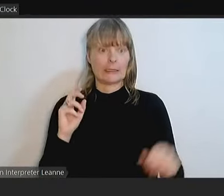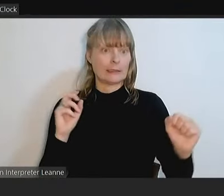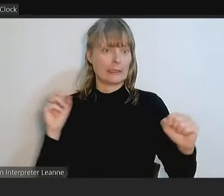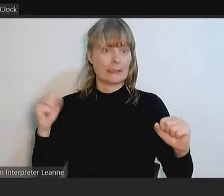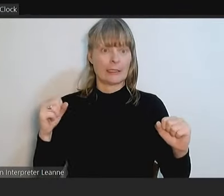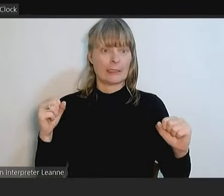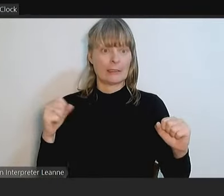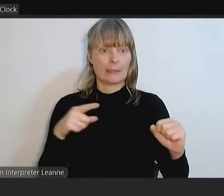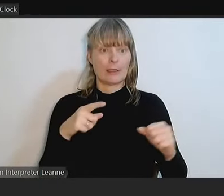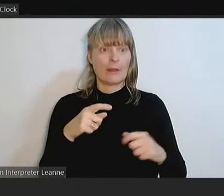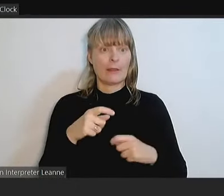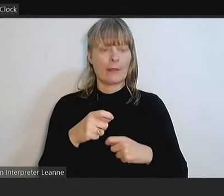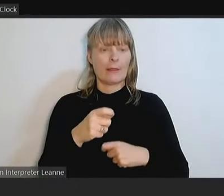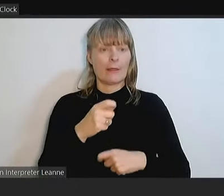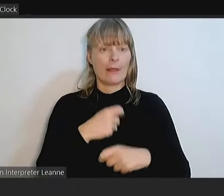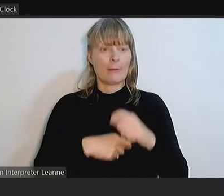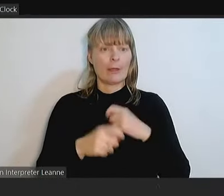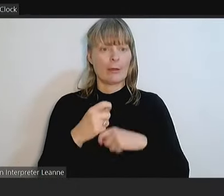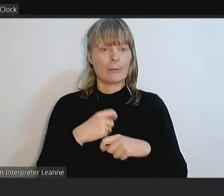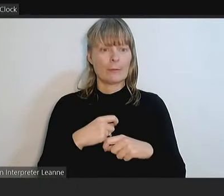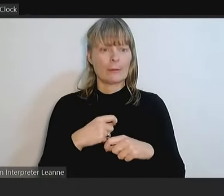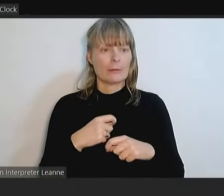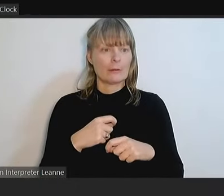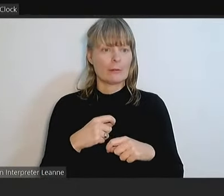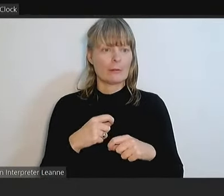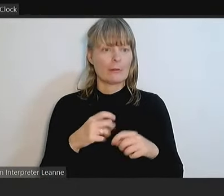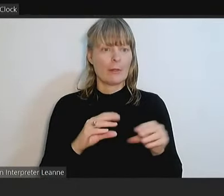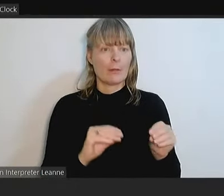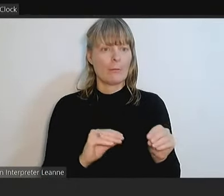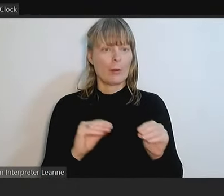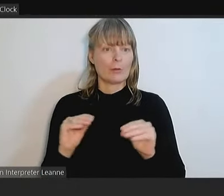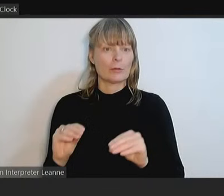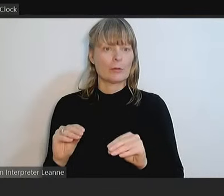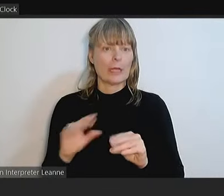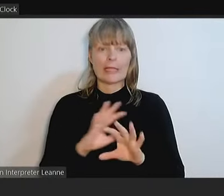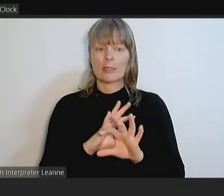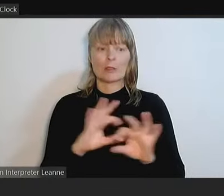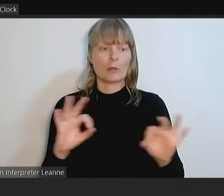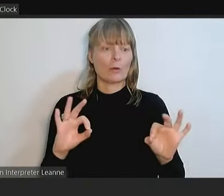becomes the substantive motion. And it's not up for debate.